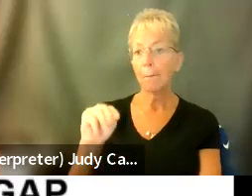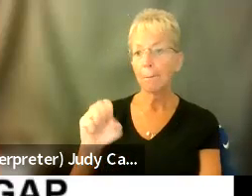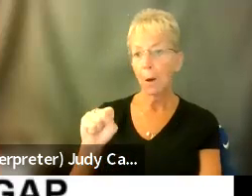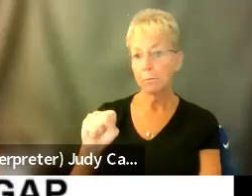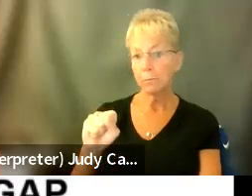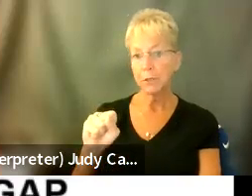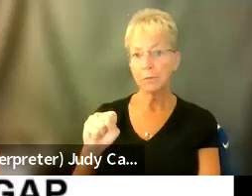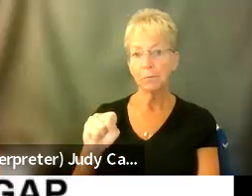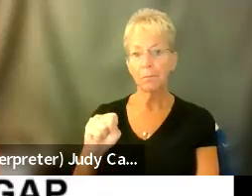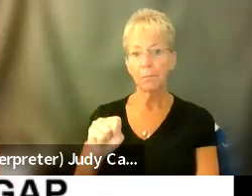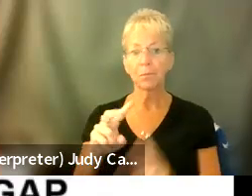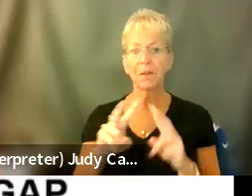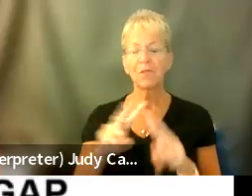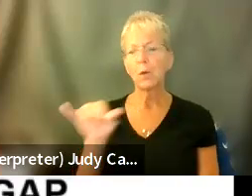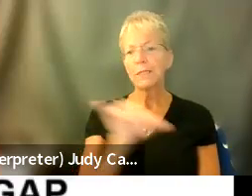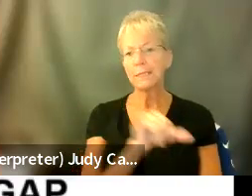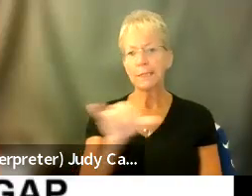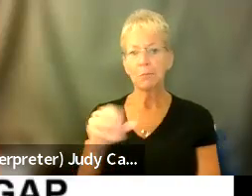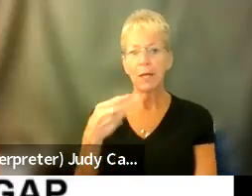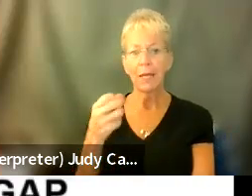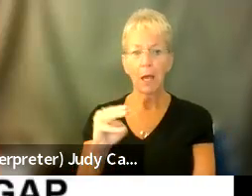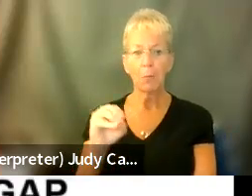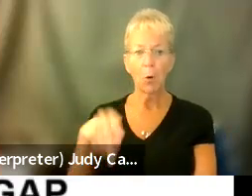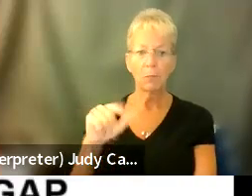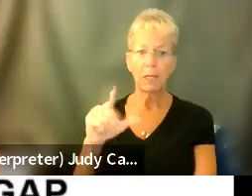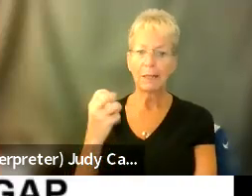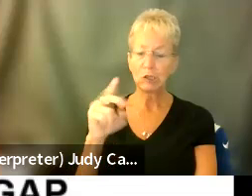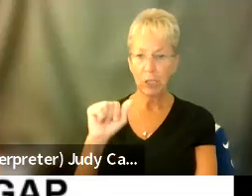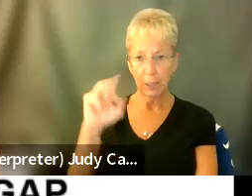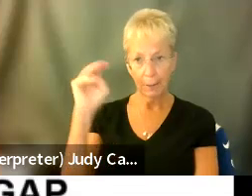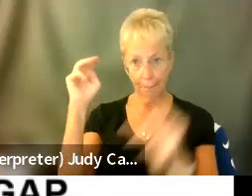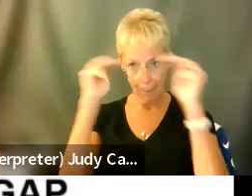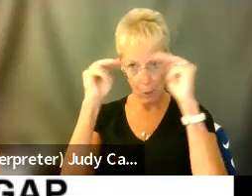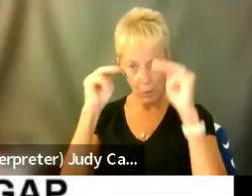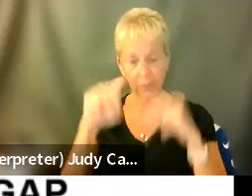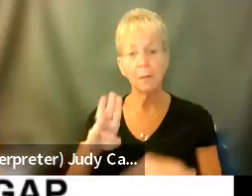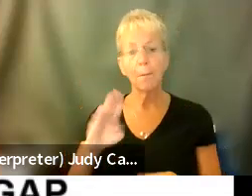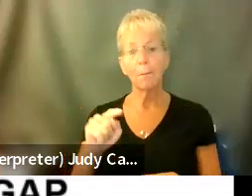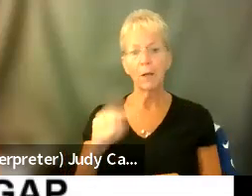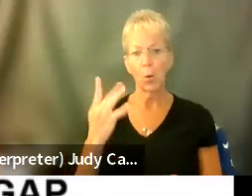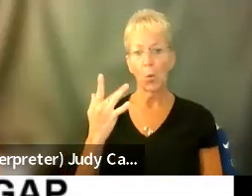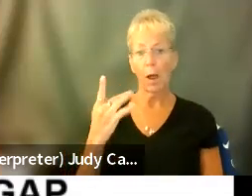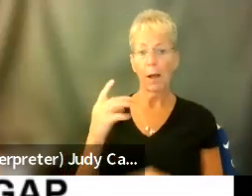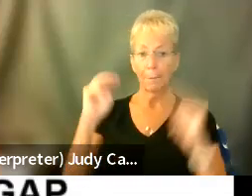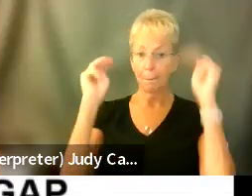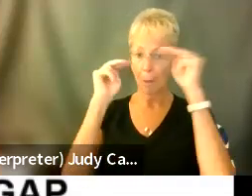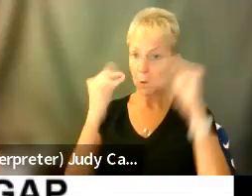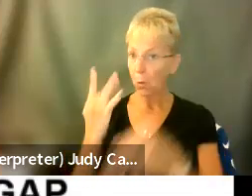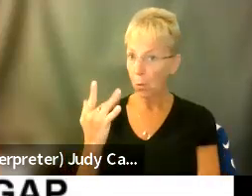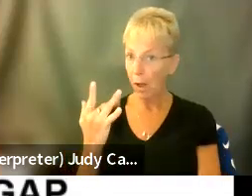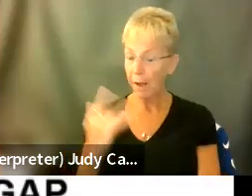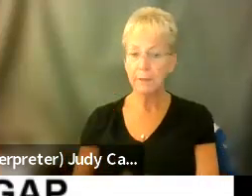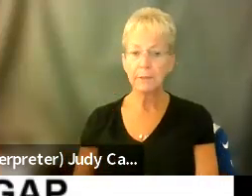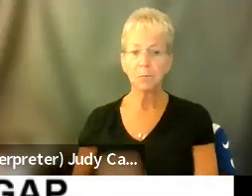is very, very similar to hemiplegic migraines. Um, but the reason we know it's migraine is migraine